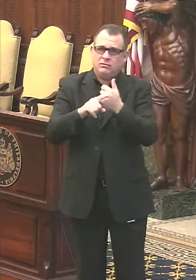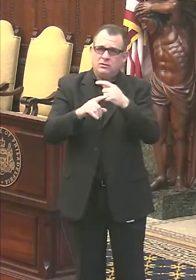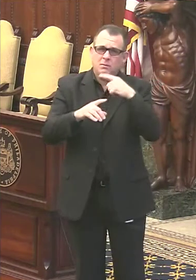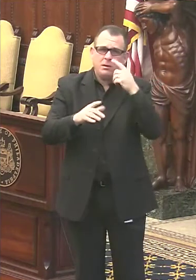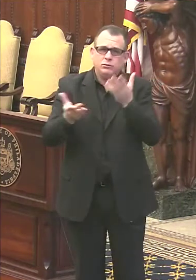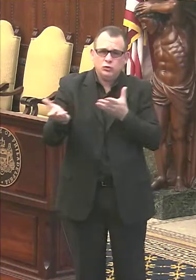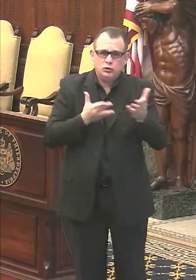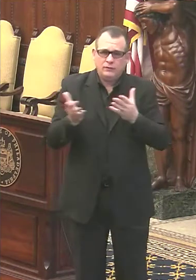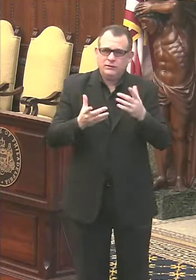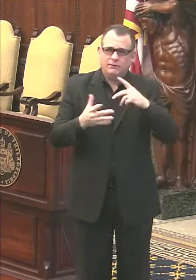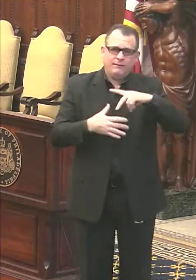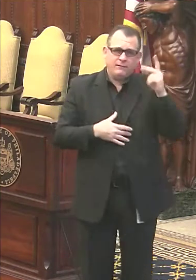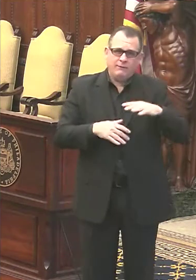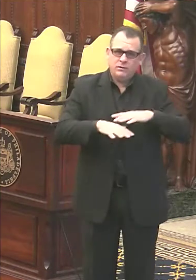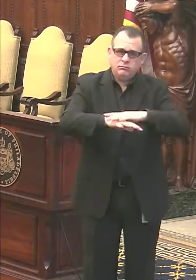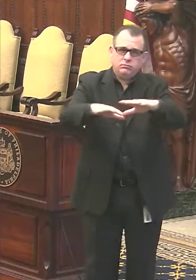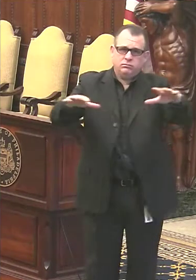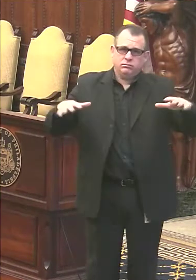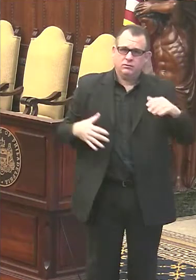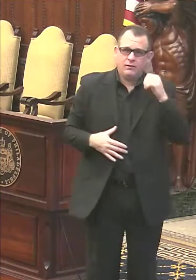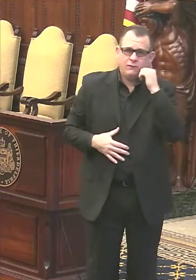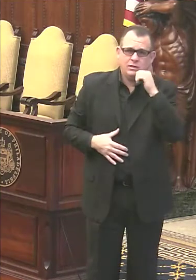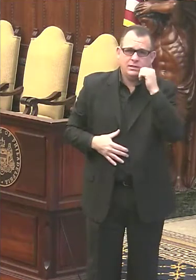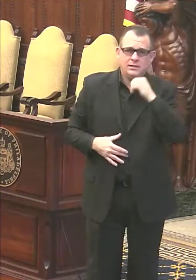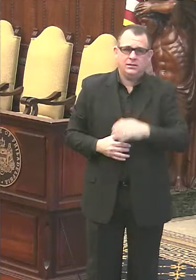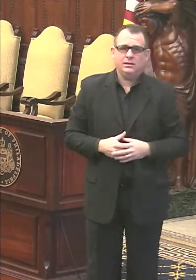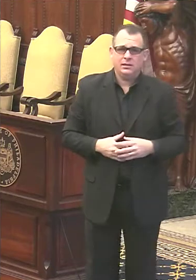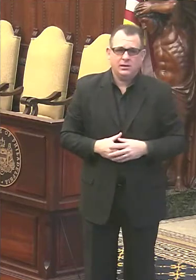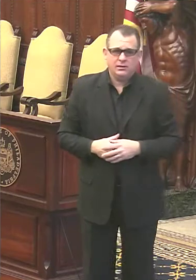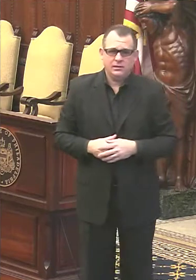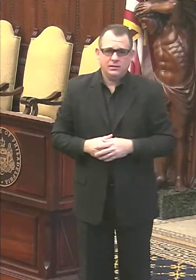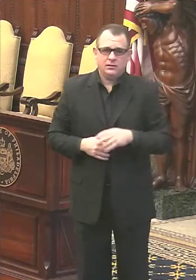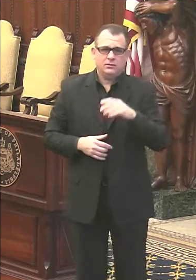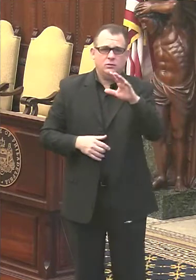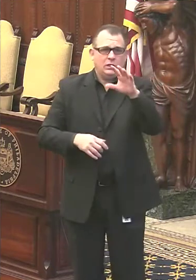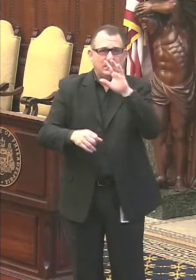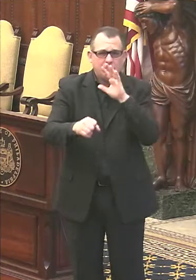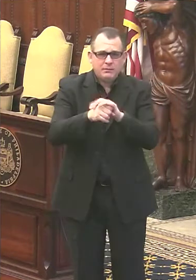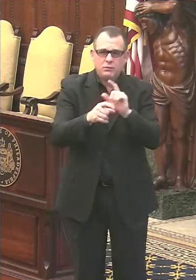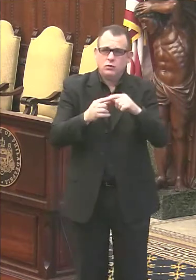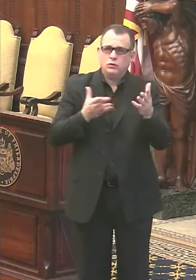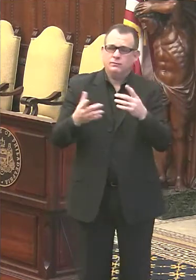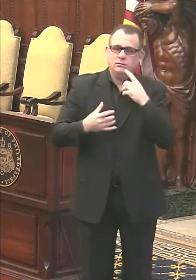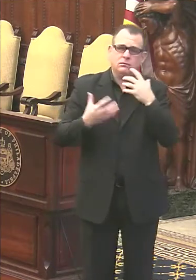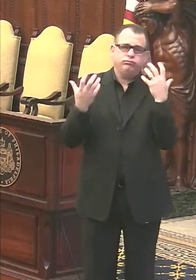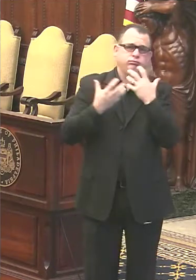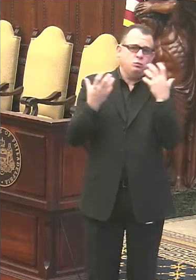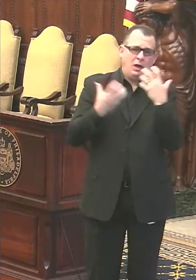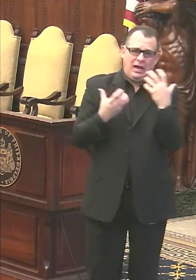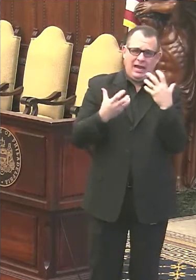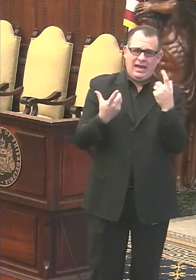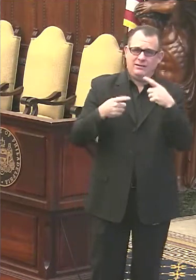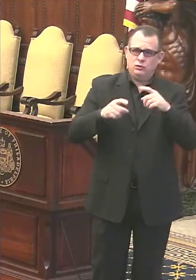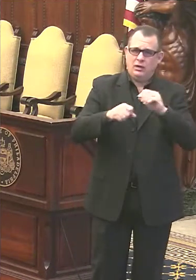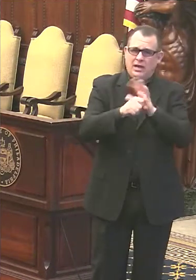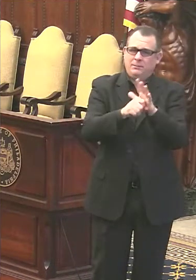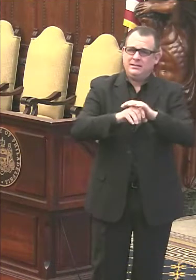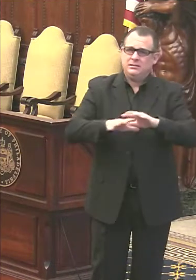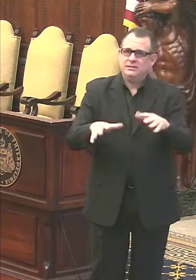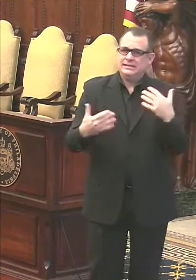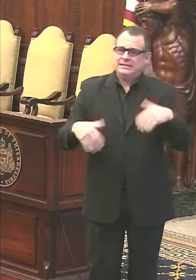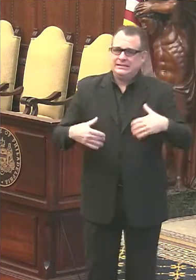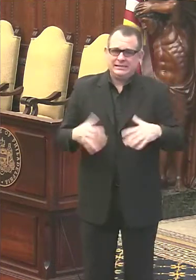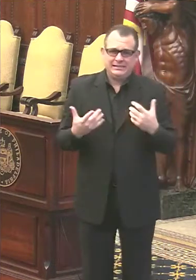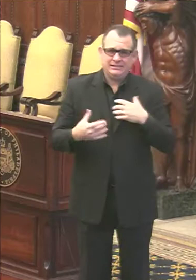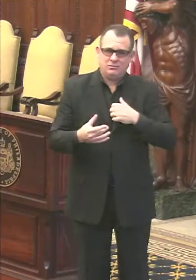Philadelphians demonstrate every single day of the year. Your commitment to service has been particularly important during the pandemic, and that brings us to why